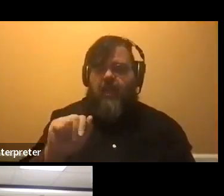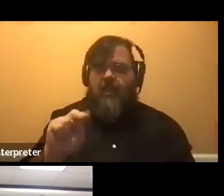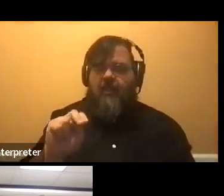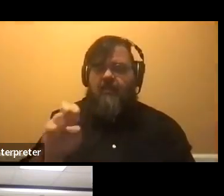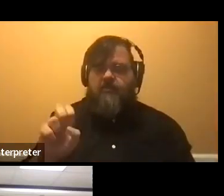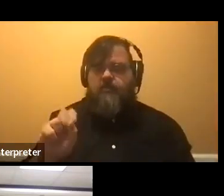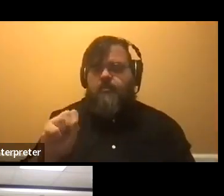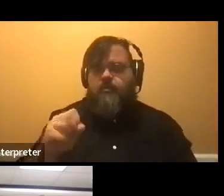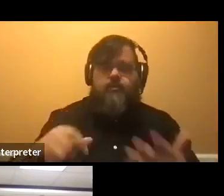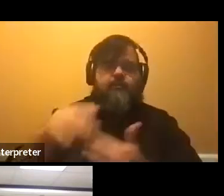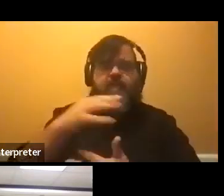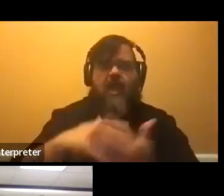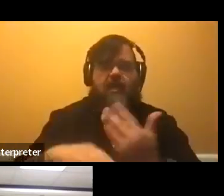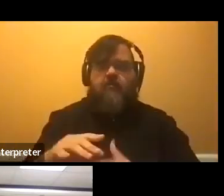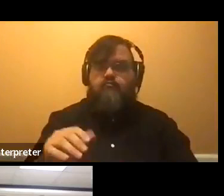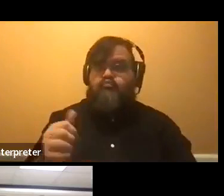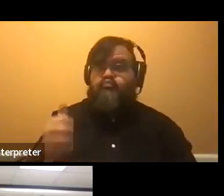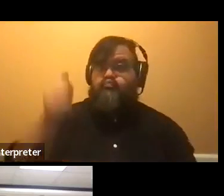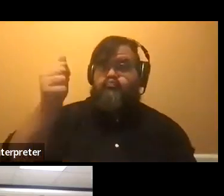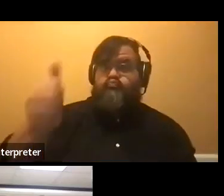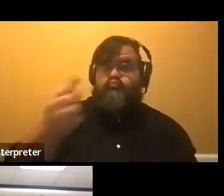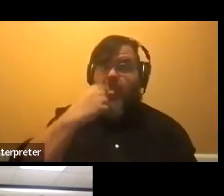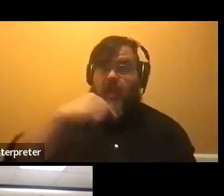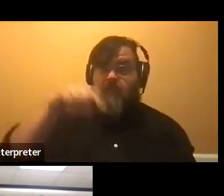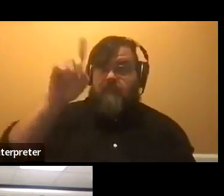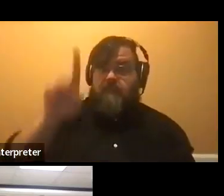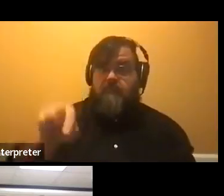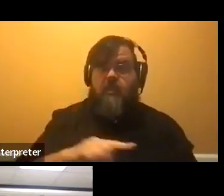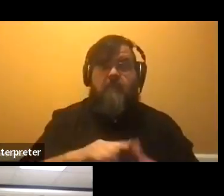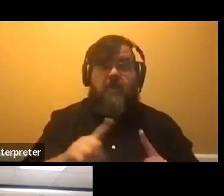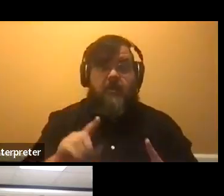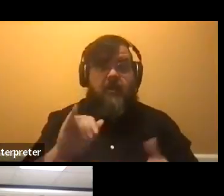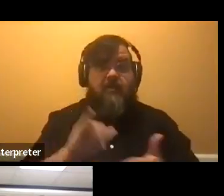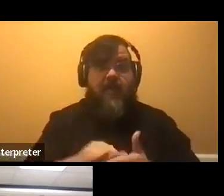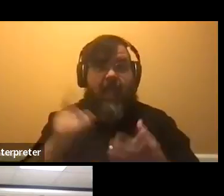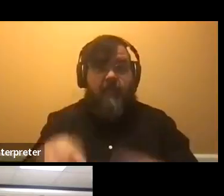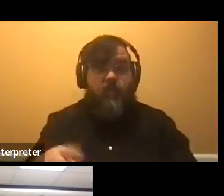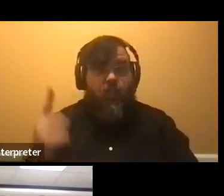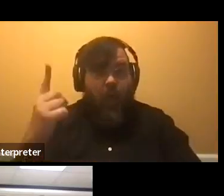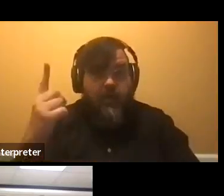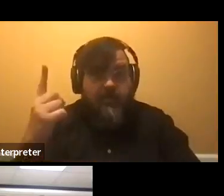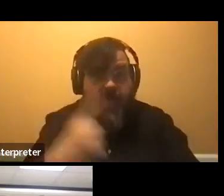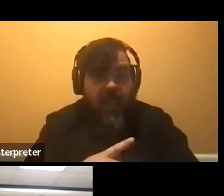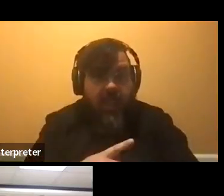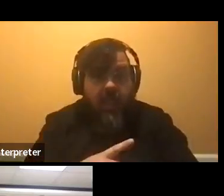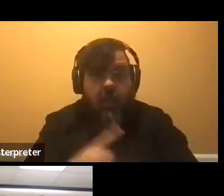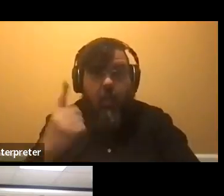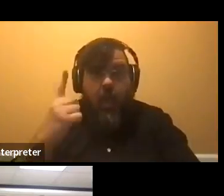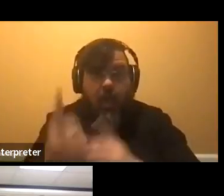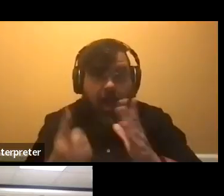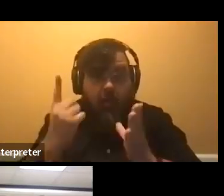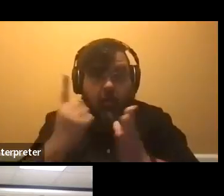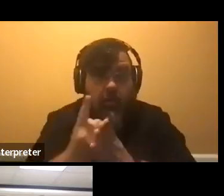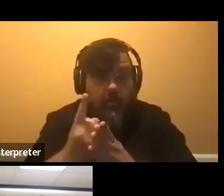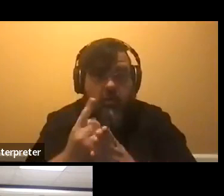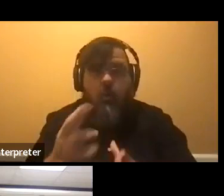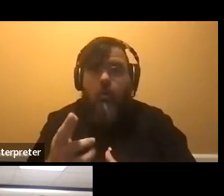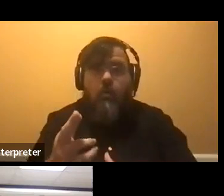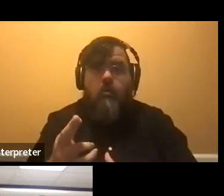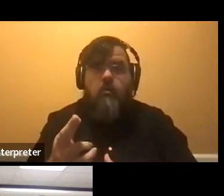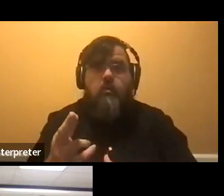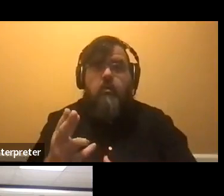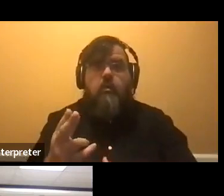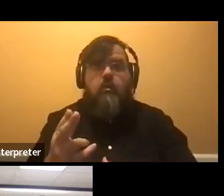love the humane society, but I don't know if that was once for one hour, or if you're there once a week for four hours,